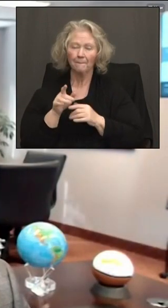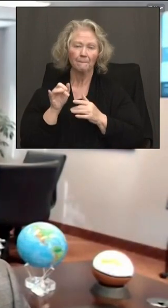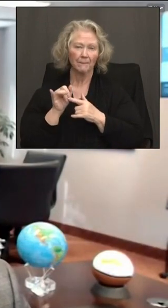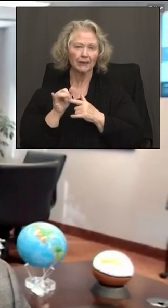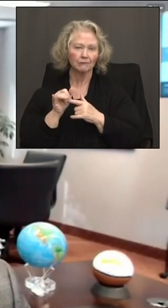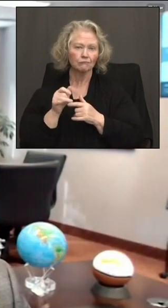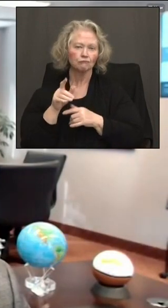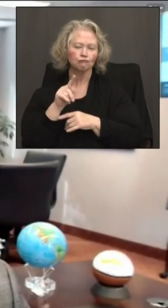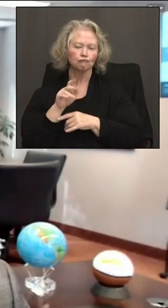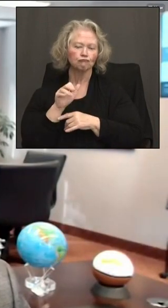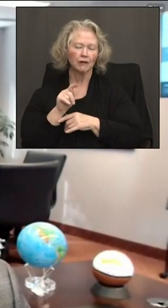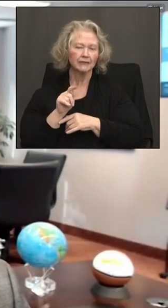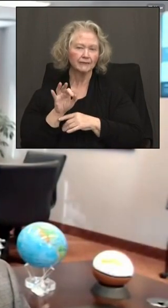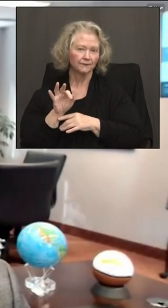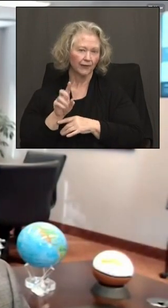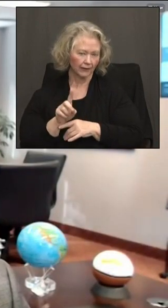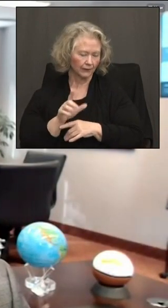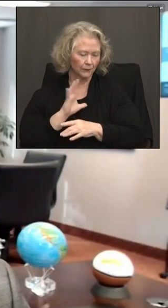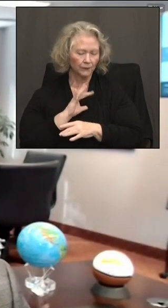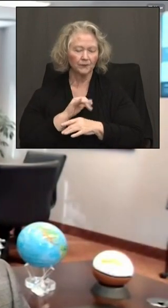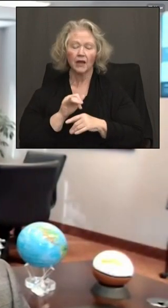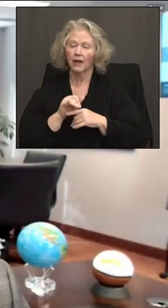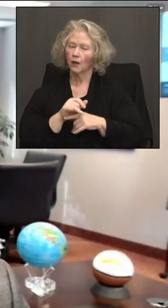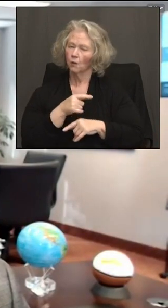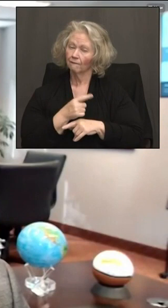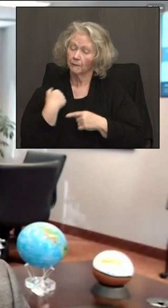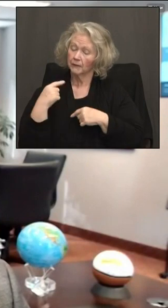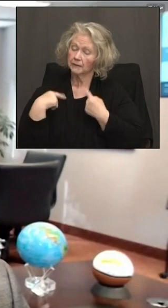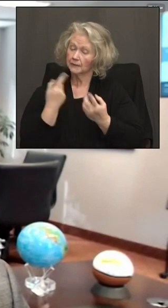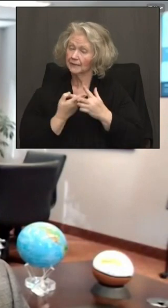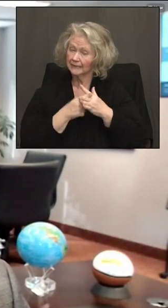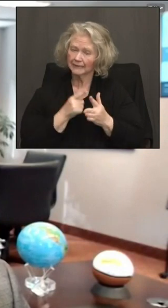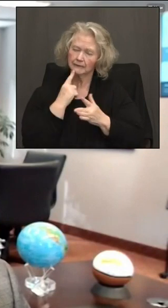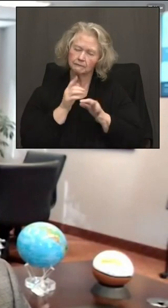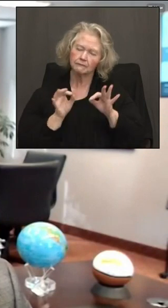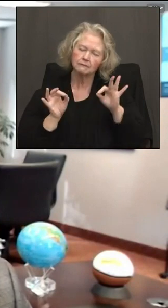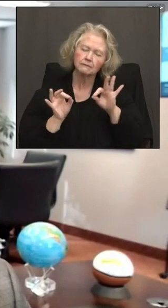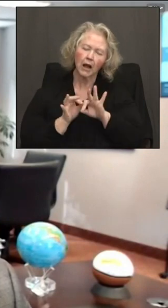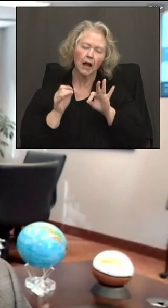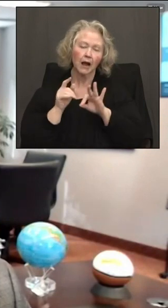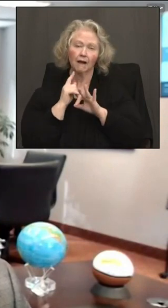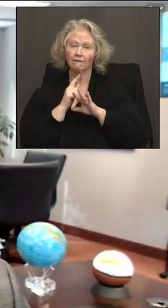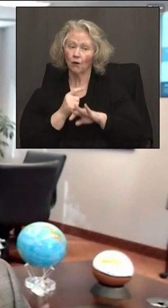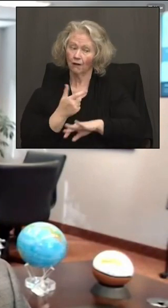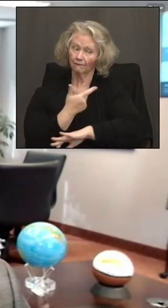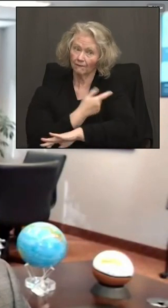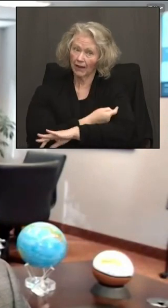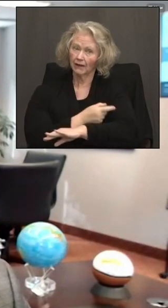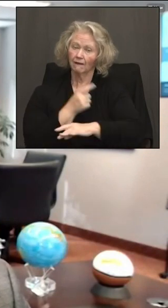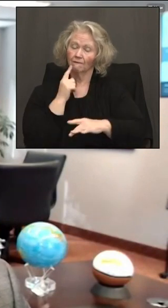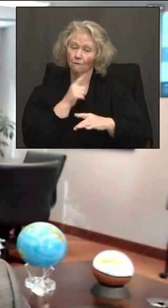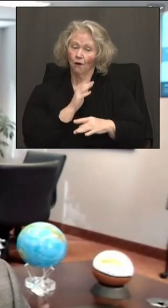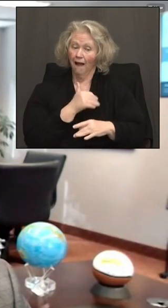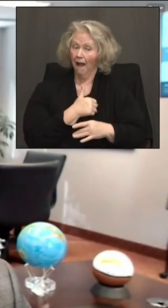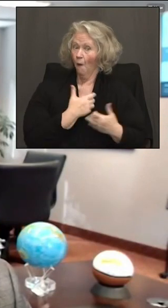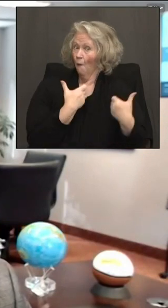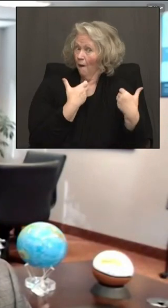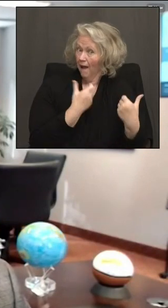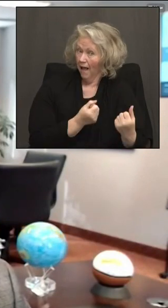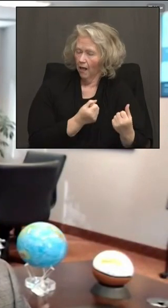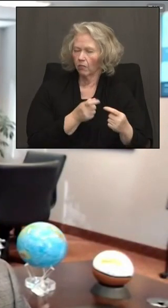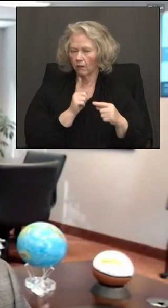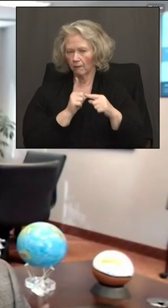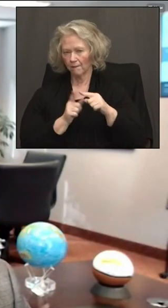we've been saying probably back all the way last summer, getting people vaccinated is critical to both the health crisis and the economic crisis that